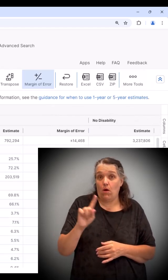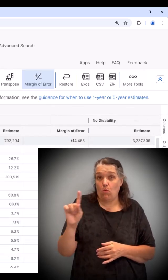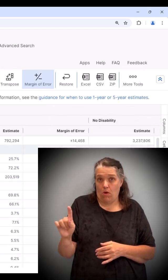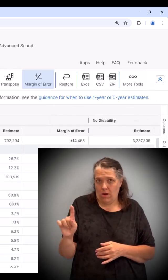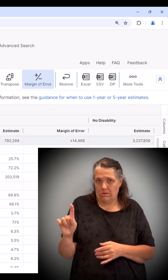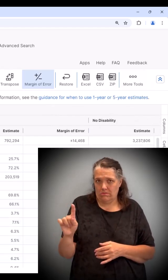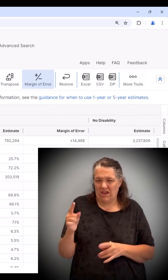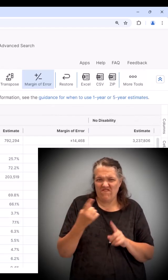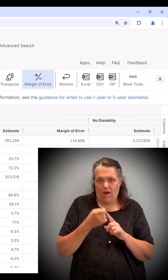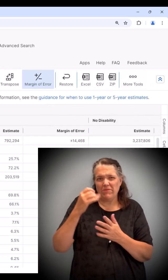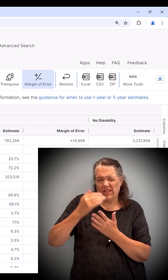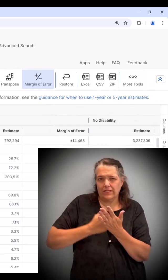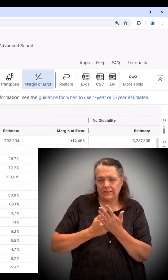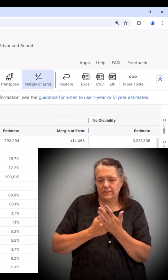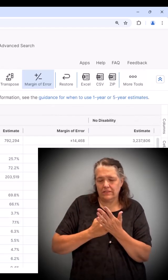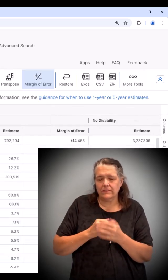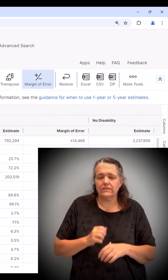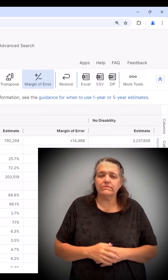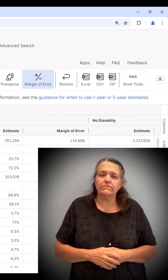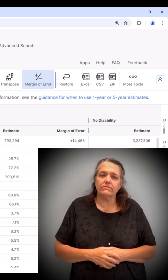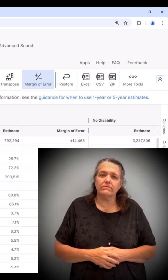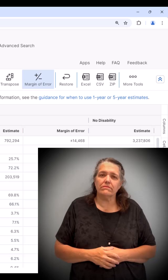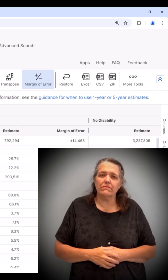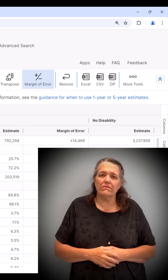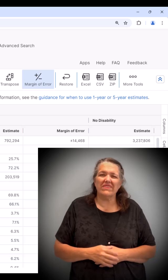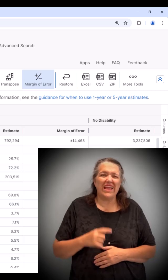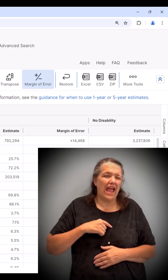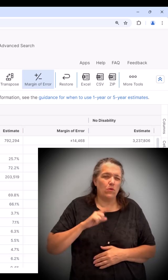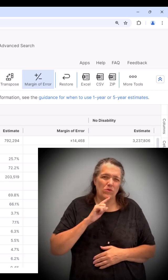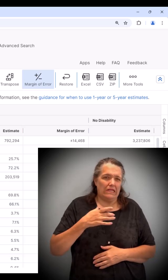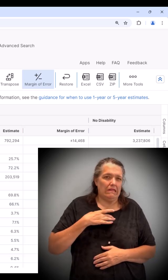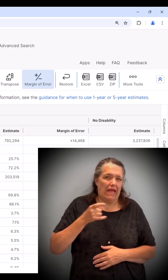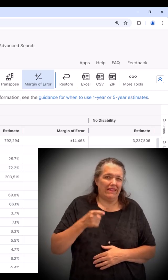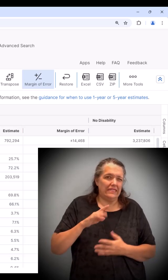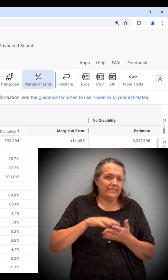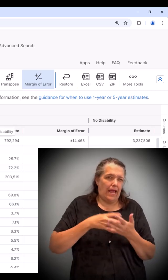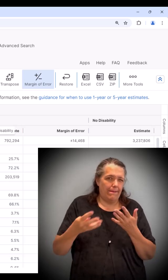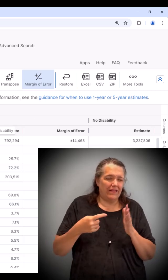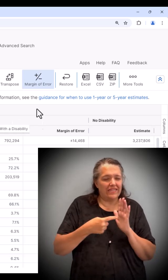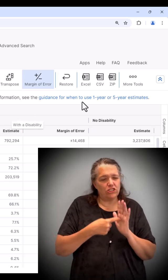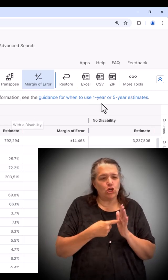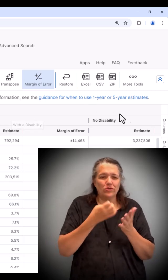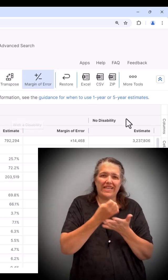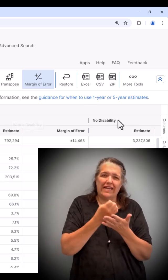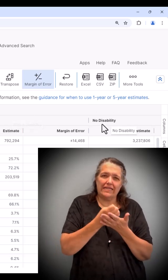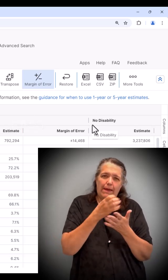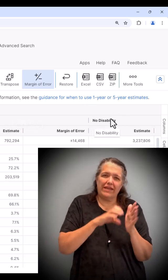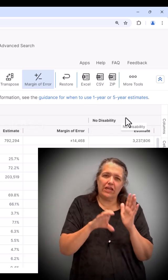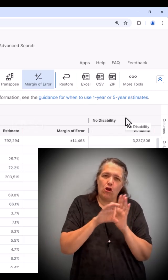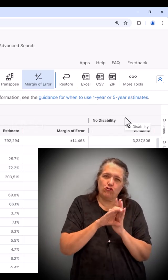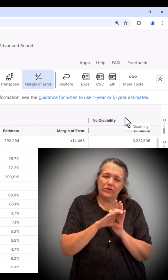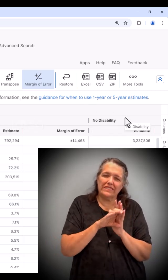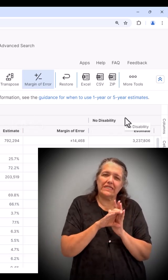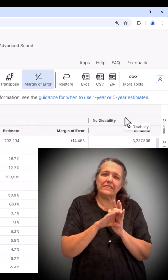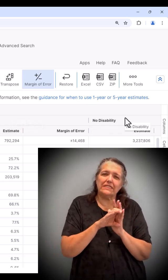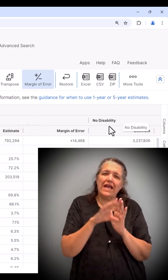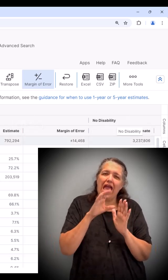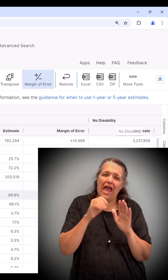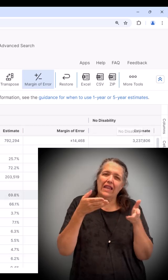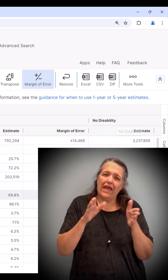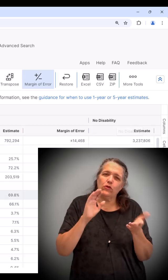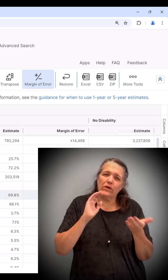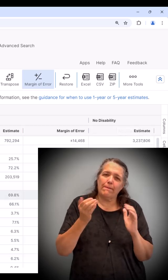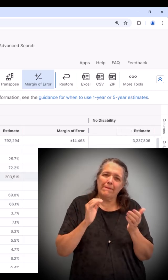economic characteristics that allow you to compare the population with disabilities with the total non-disabled